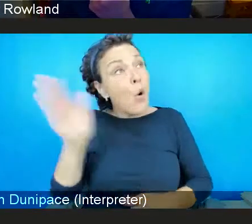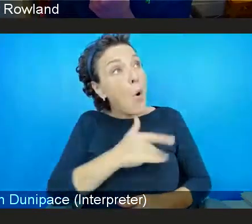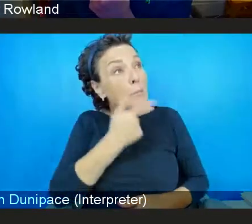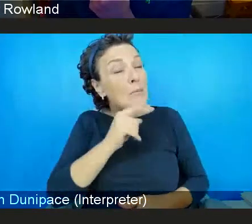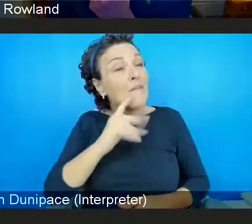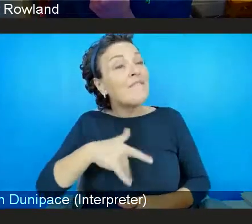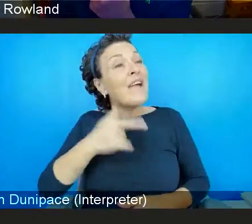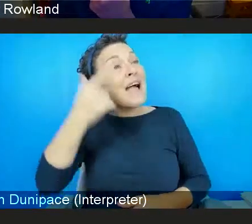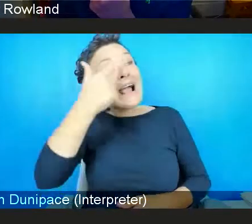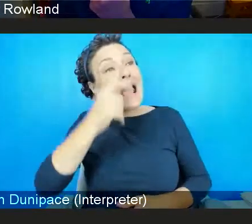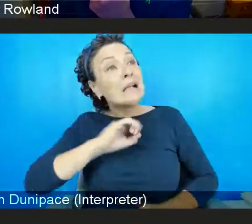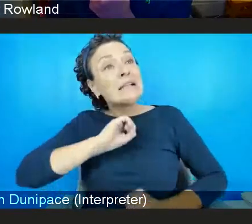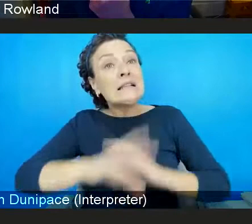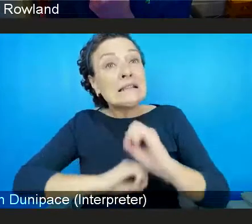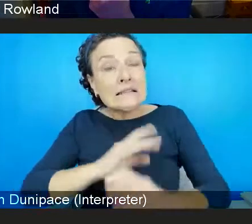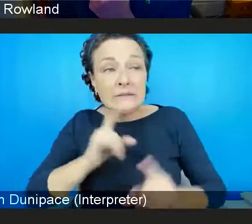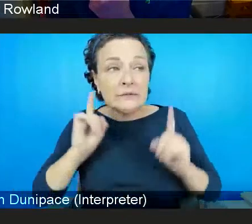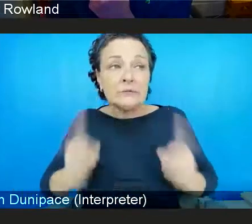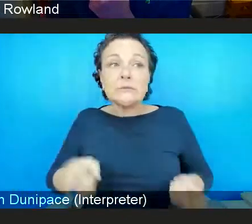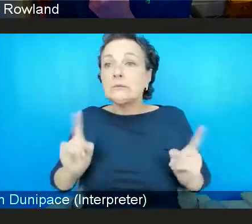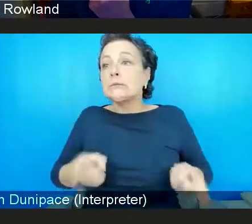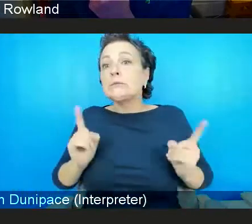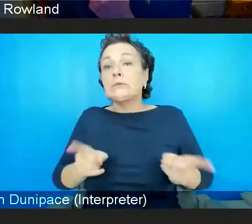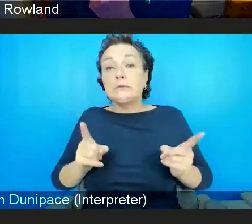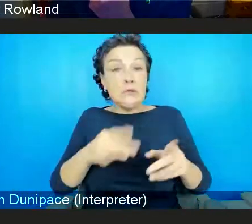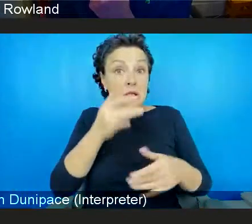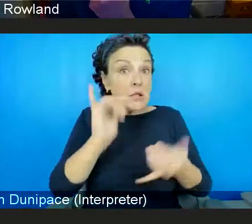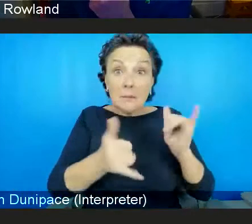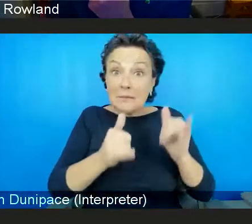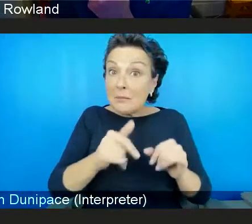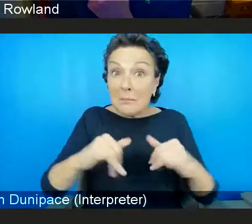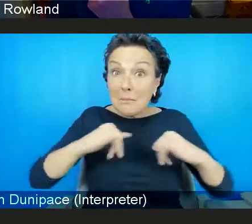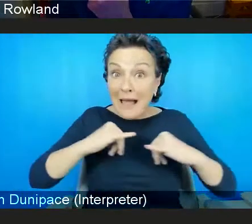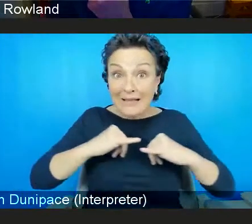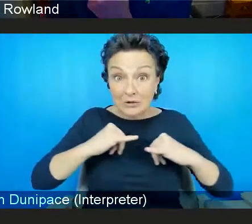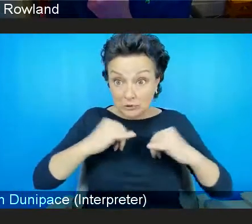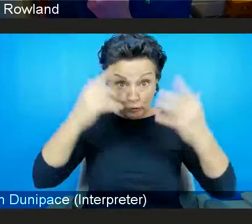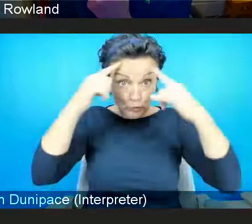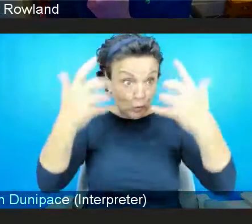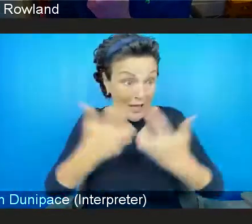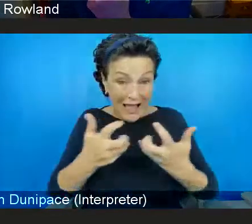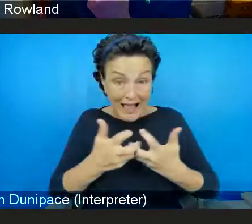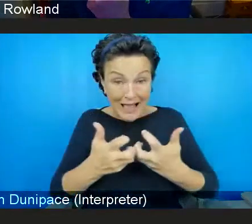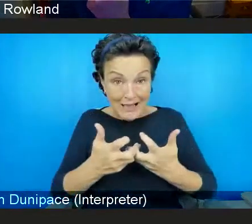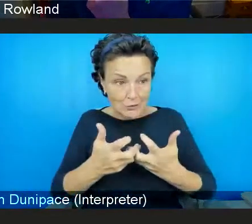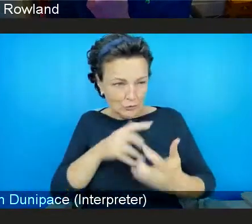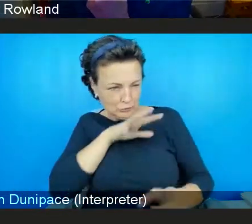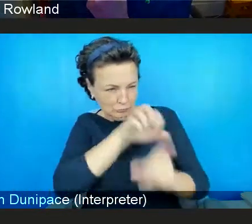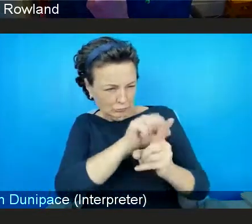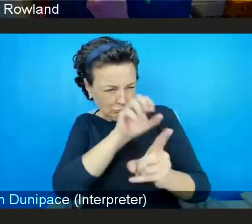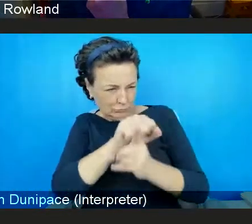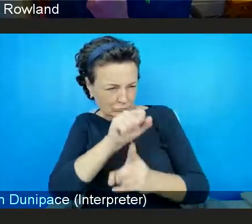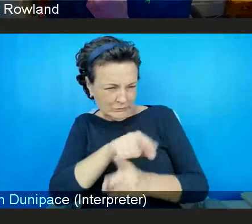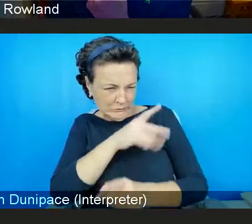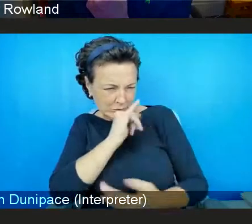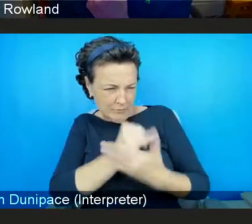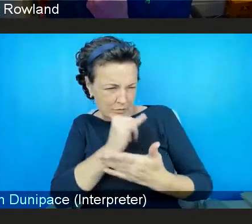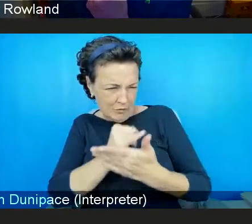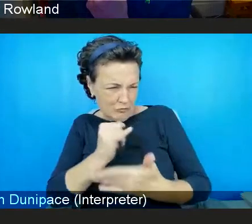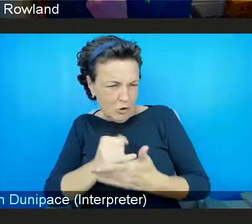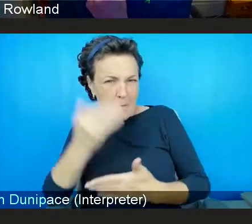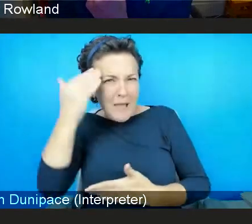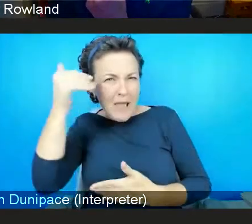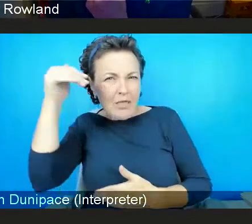experiences. And indeed, managers, you know, sometimes don't know how to spot the signs of mental ill health or even